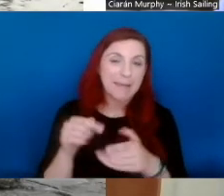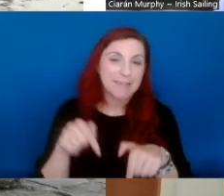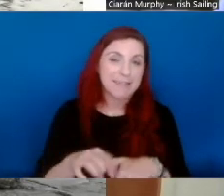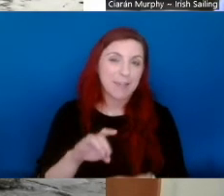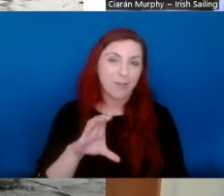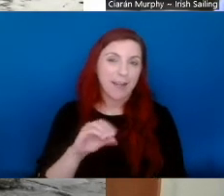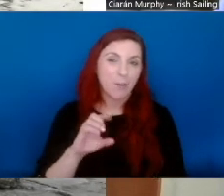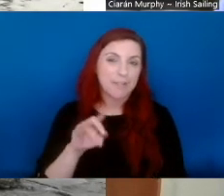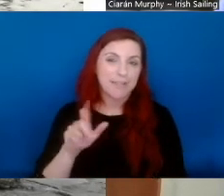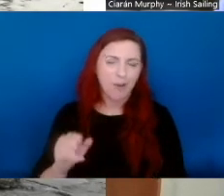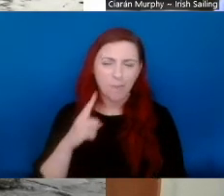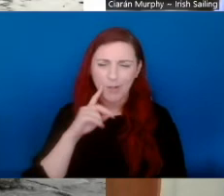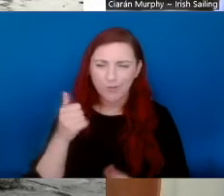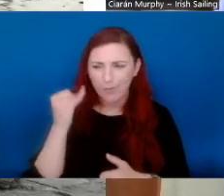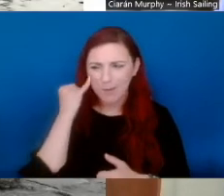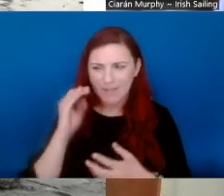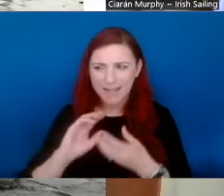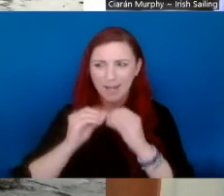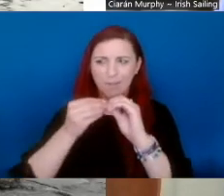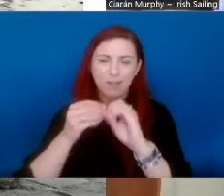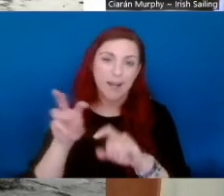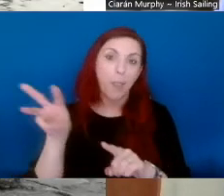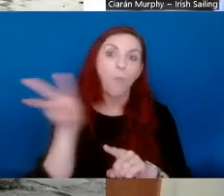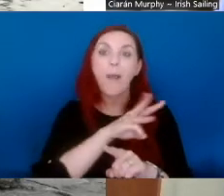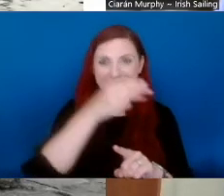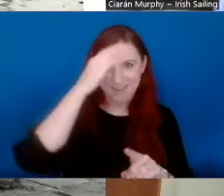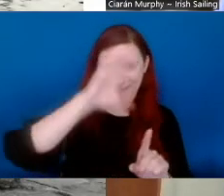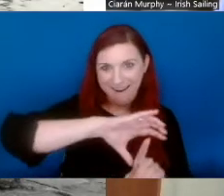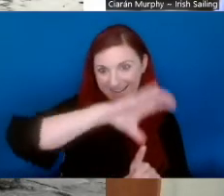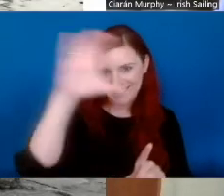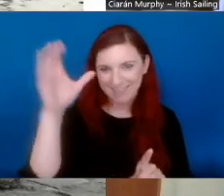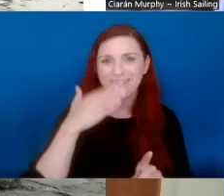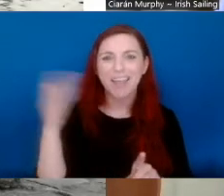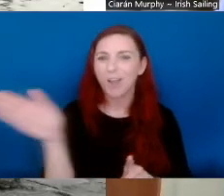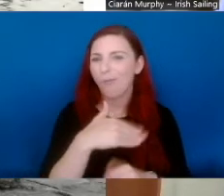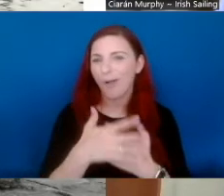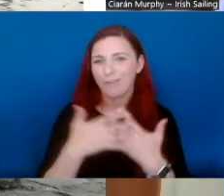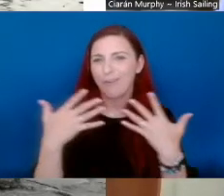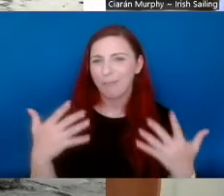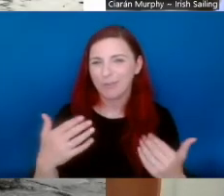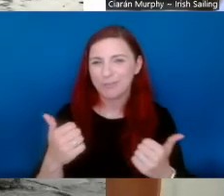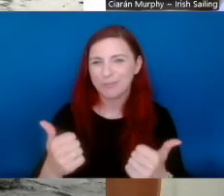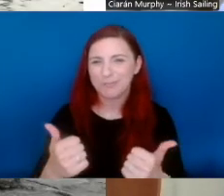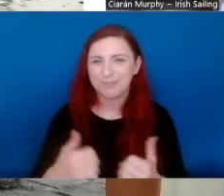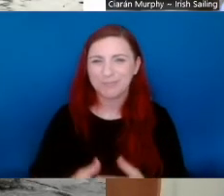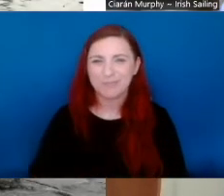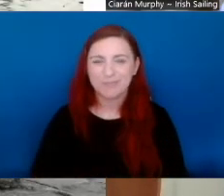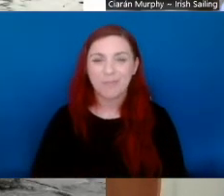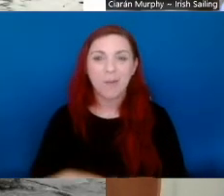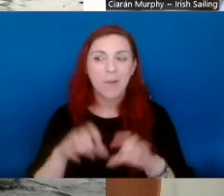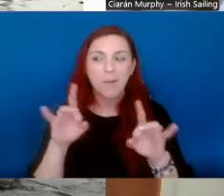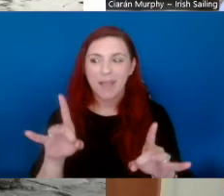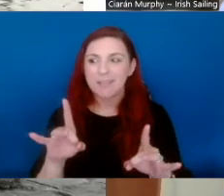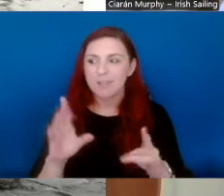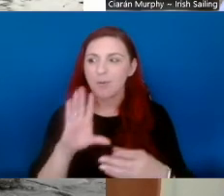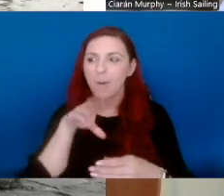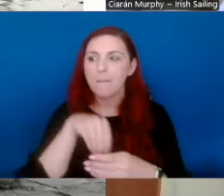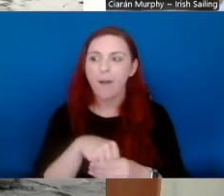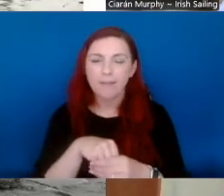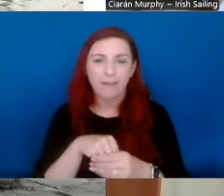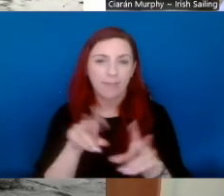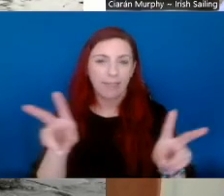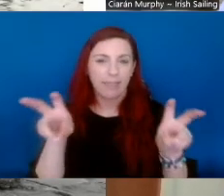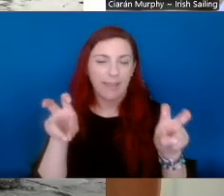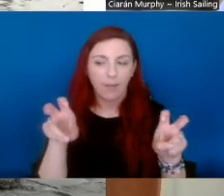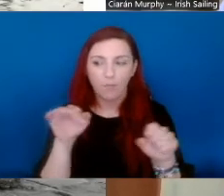have to say congratulations to all three of you. And I have to say with some biases, as I sit here in County Kerry, it is great to see innovations like this